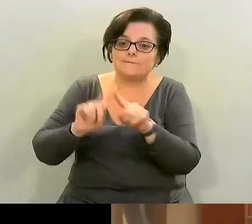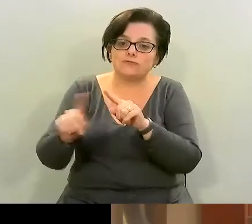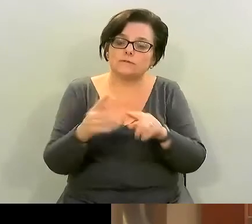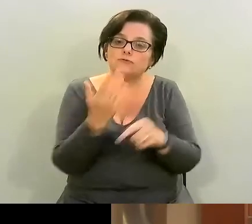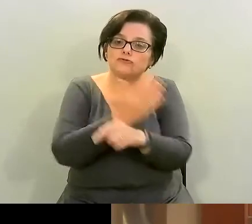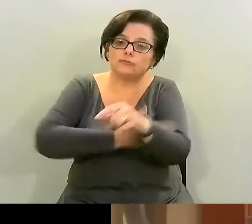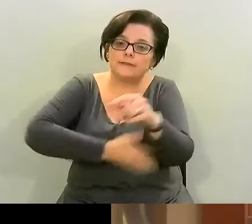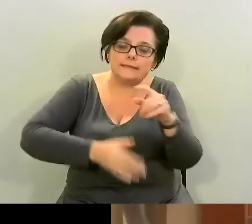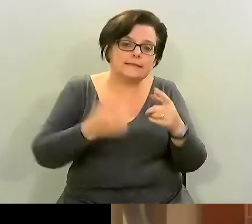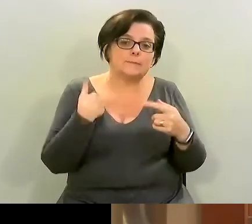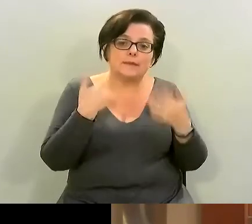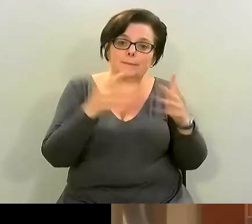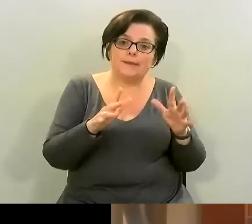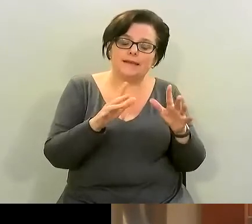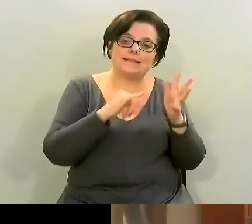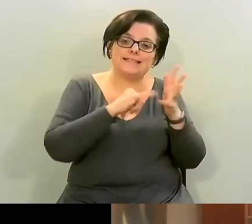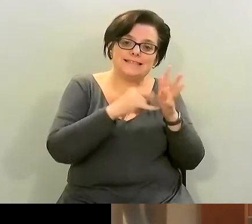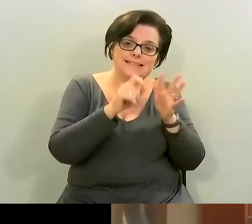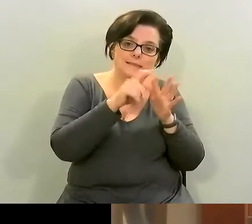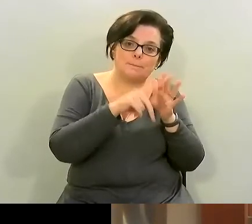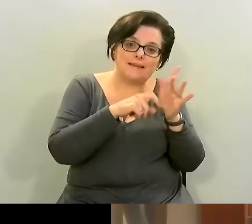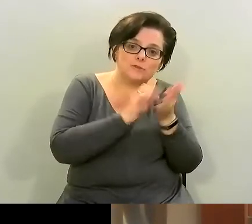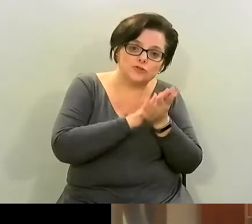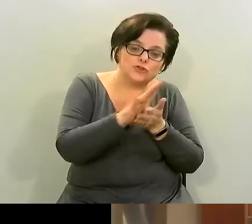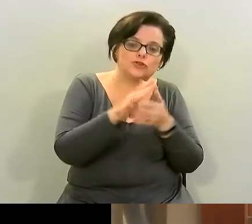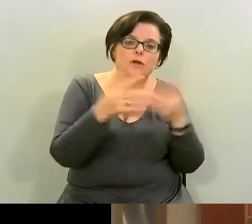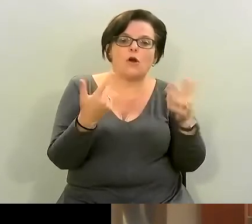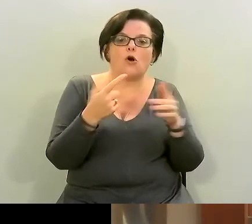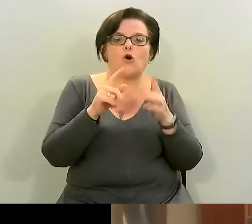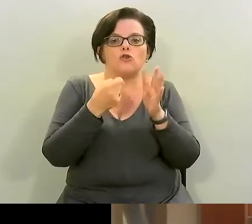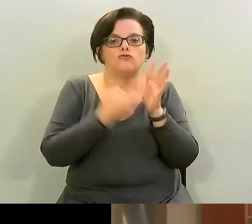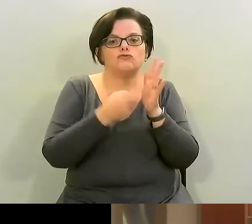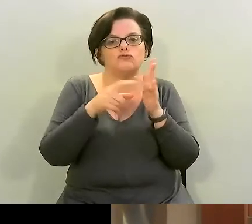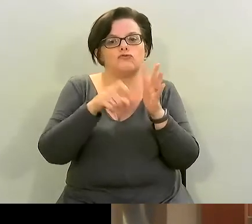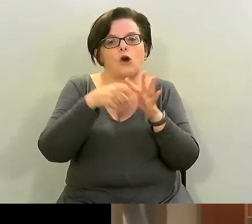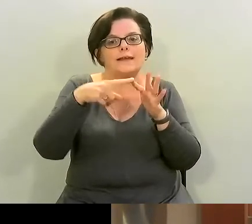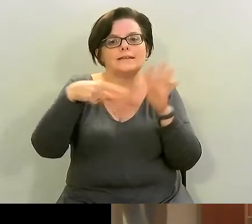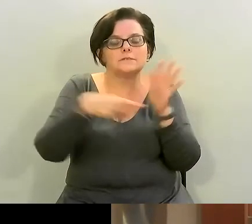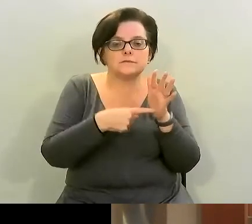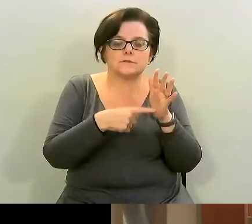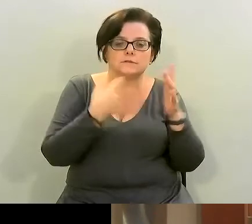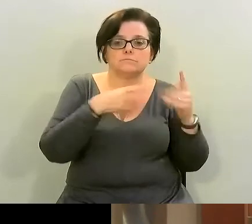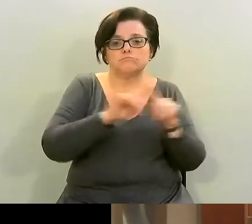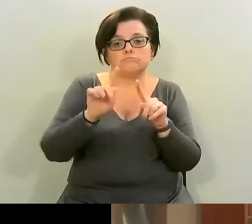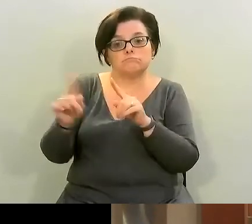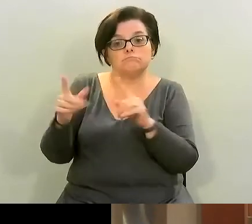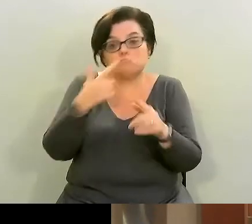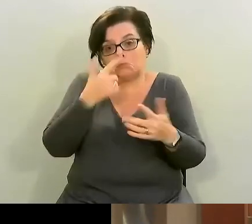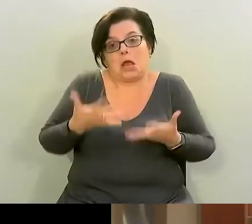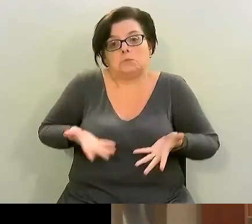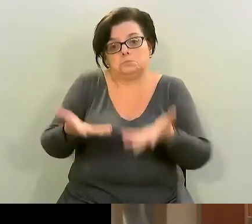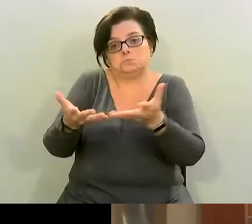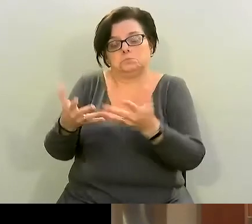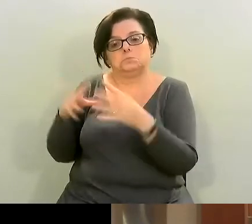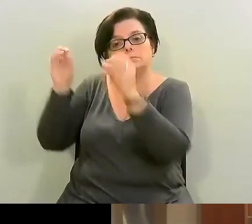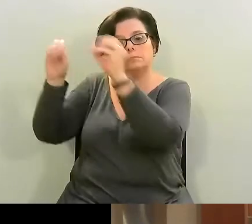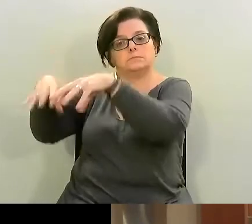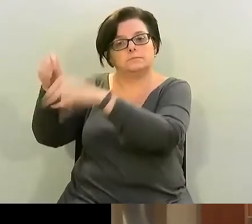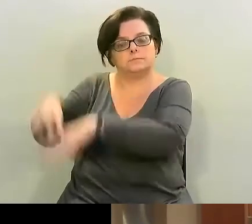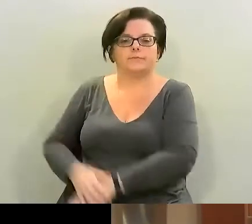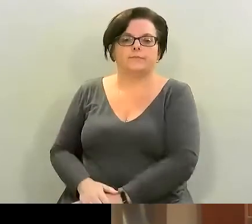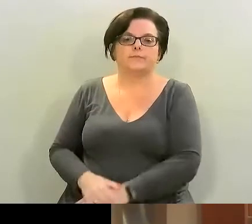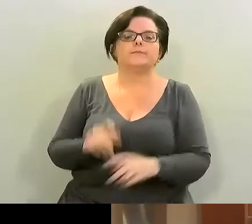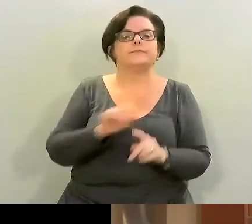spinach i've done it with rocket lettuce and it works really well then i'm going to throw in